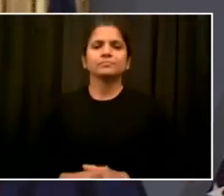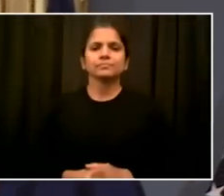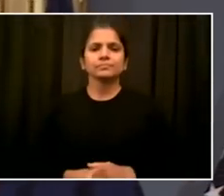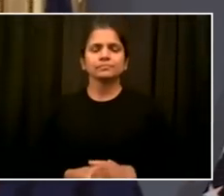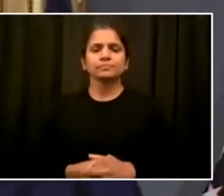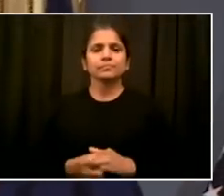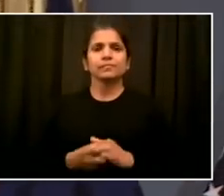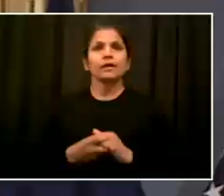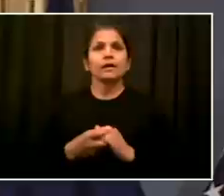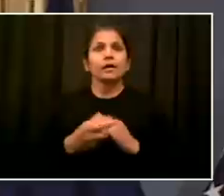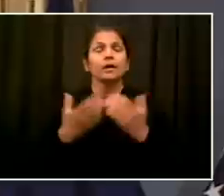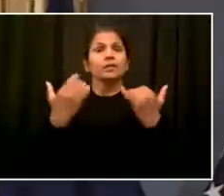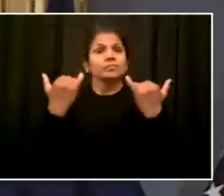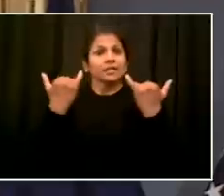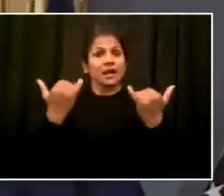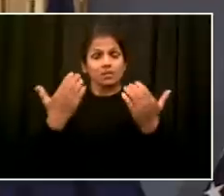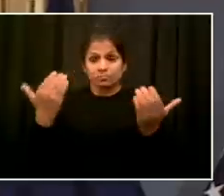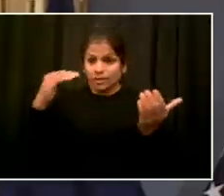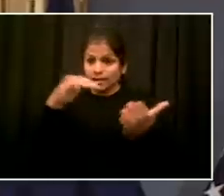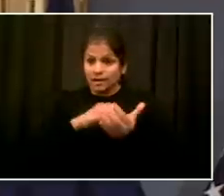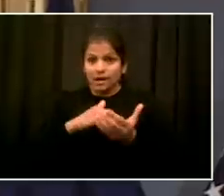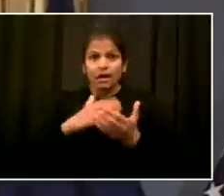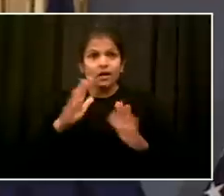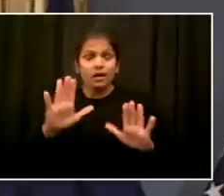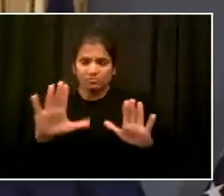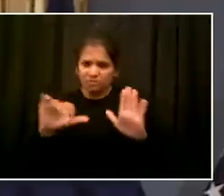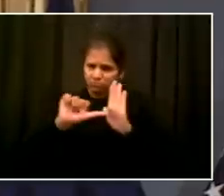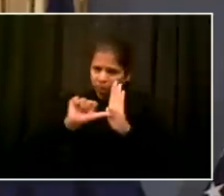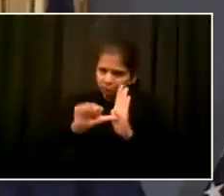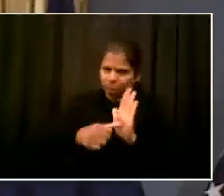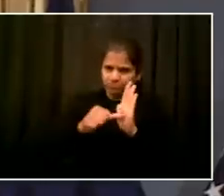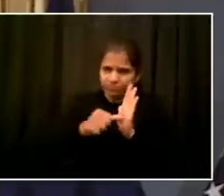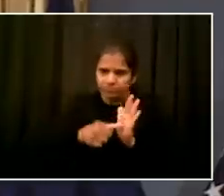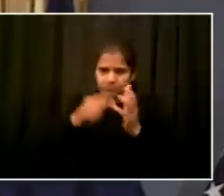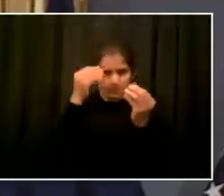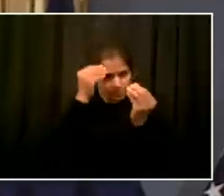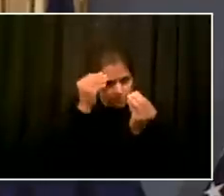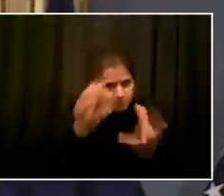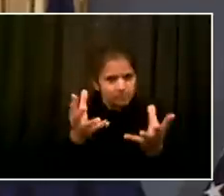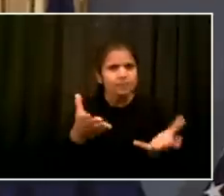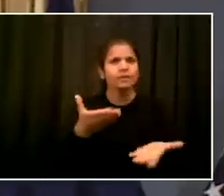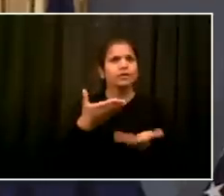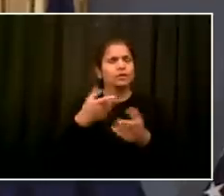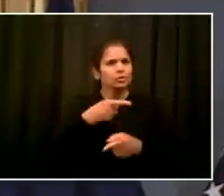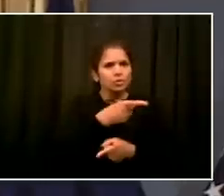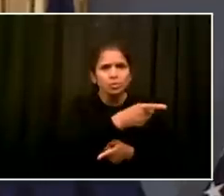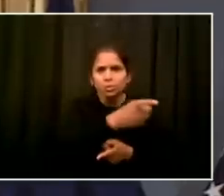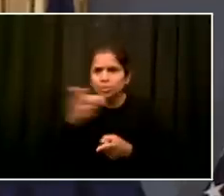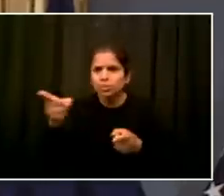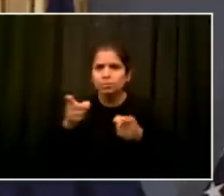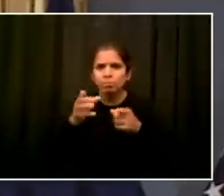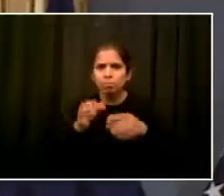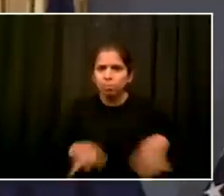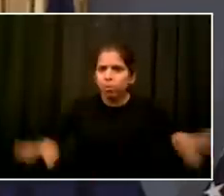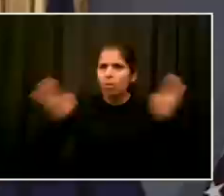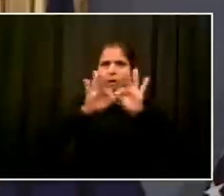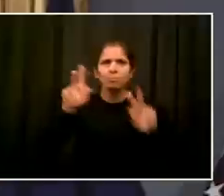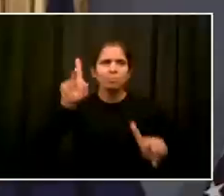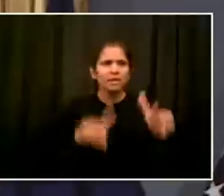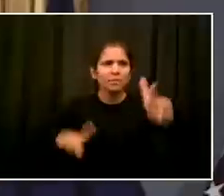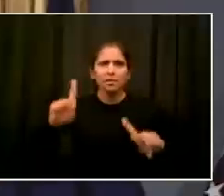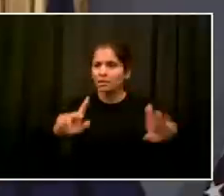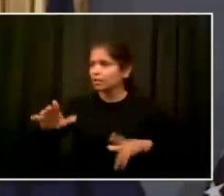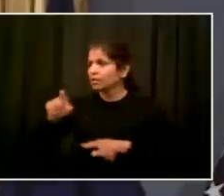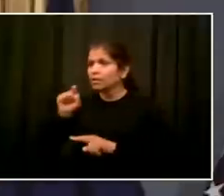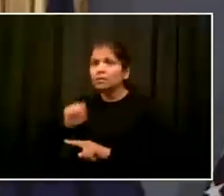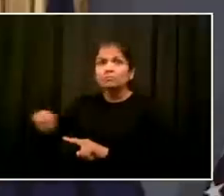media have the facts of what is going on. As I said, Deputy Commissioner Miller will prepare a briefing for members of